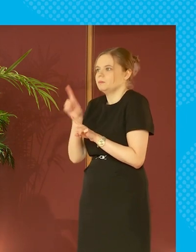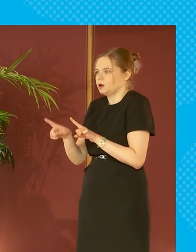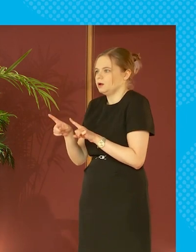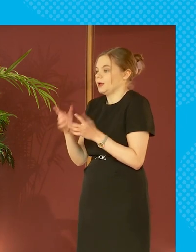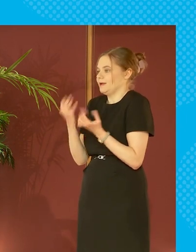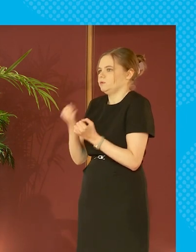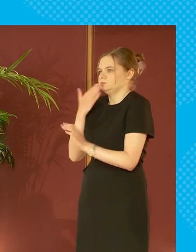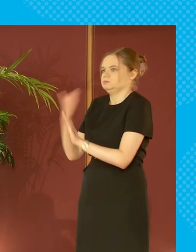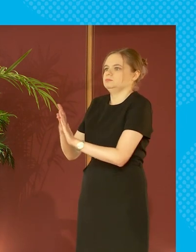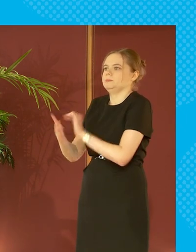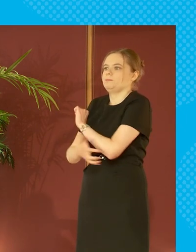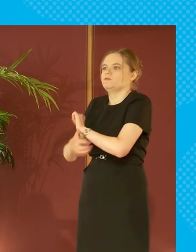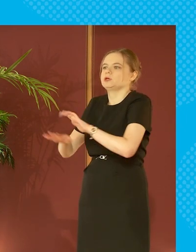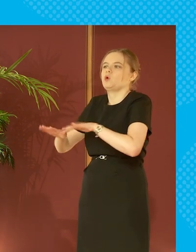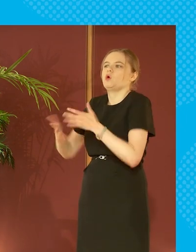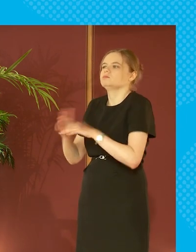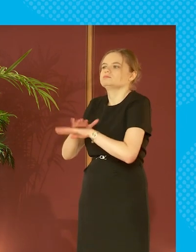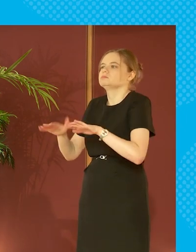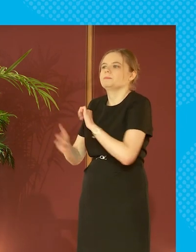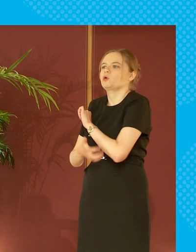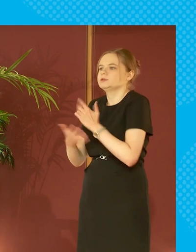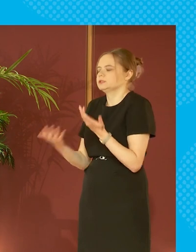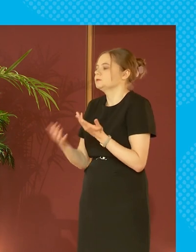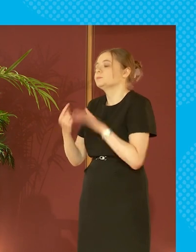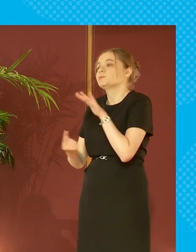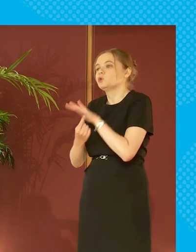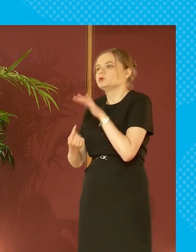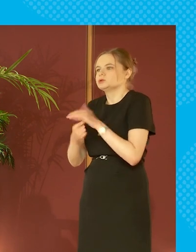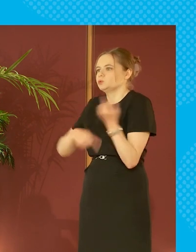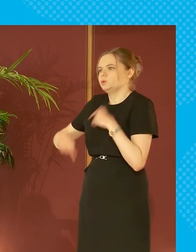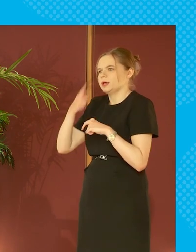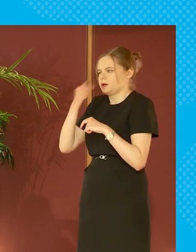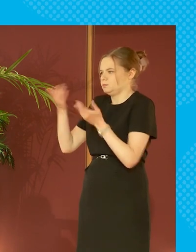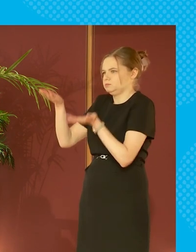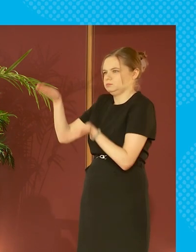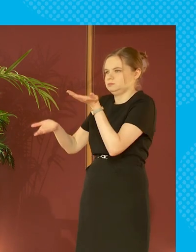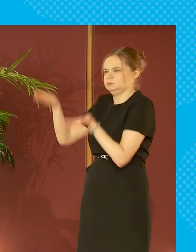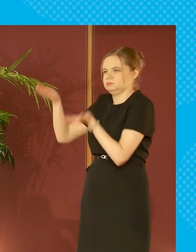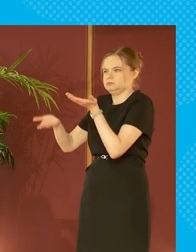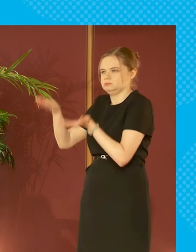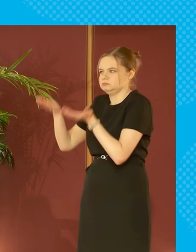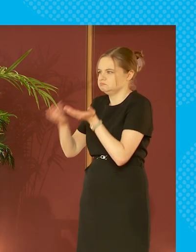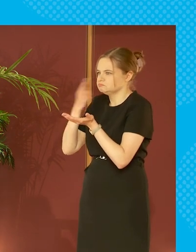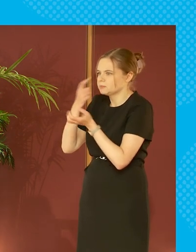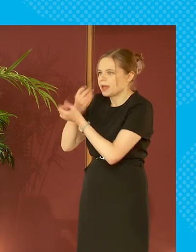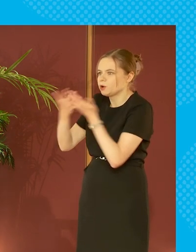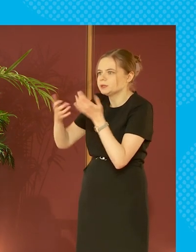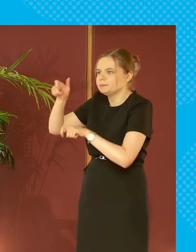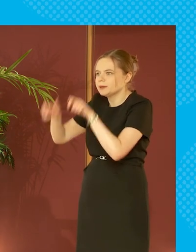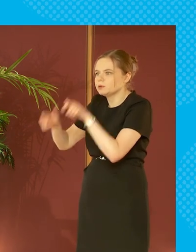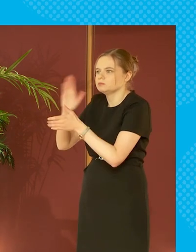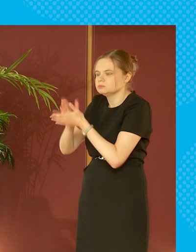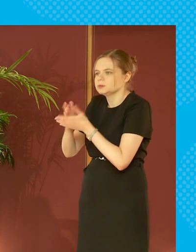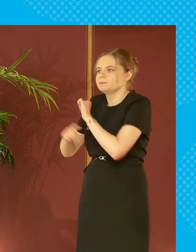technically be in poverty or not in poverty but it's important because it allows us to compare, allows us to track trends, it